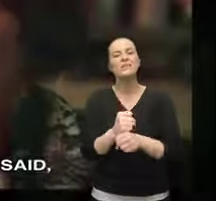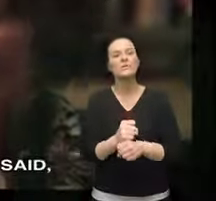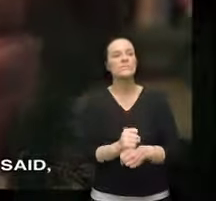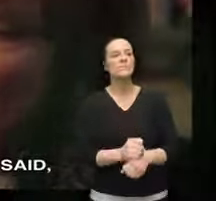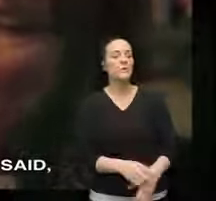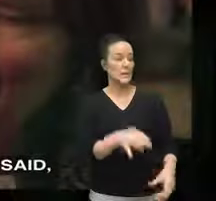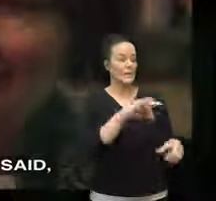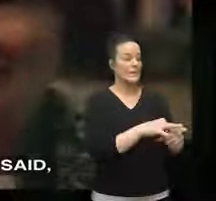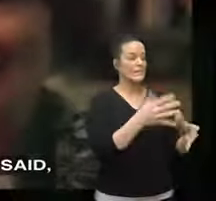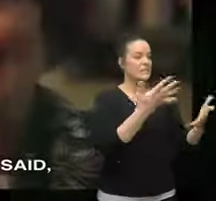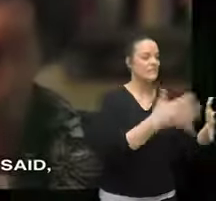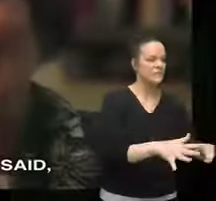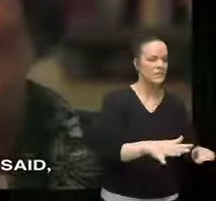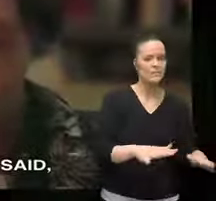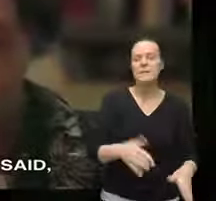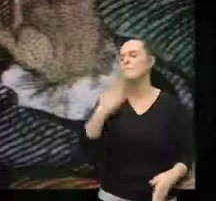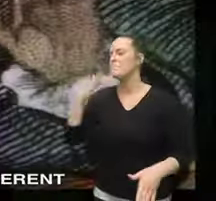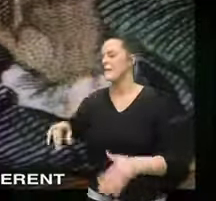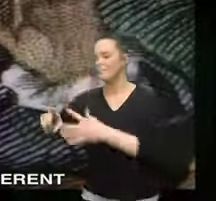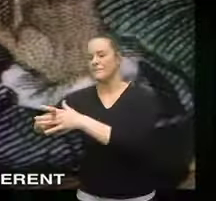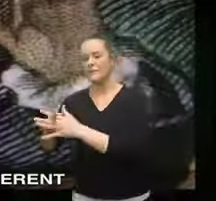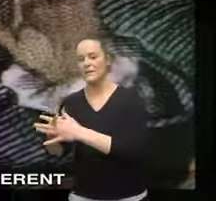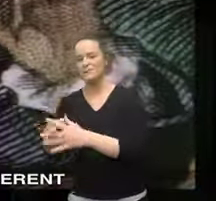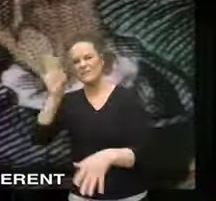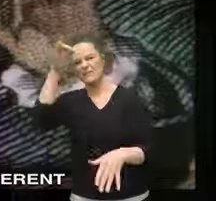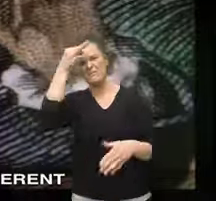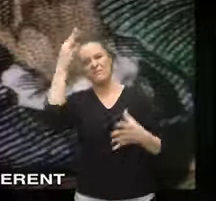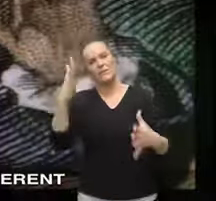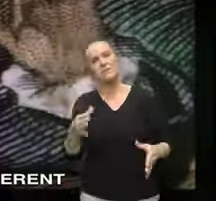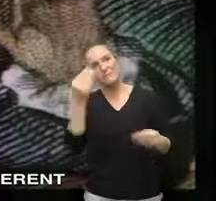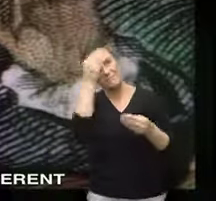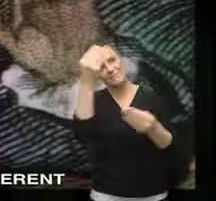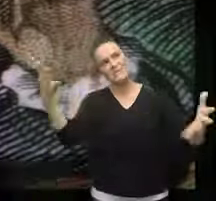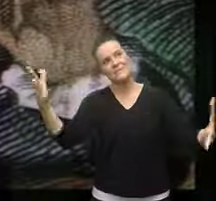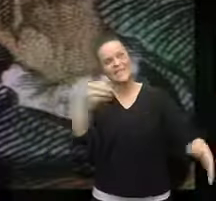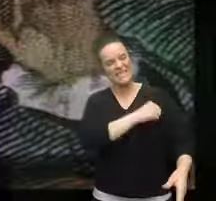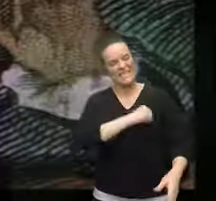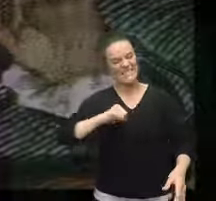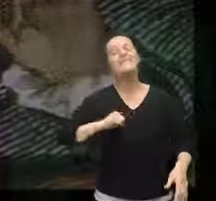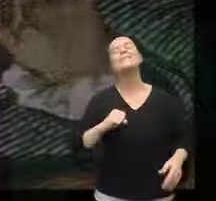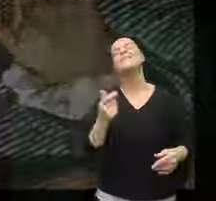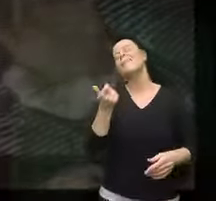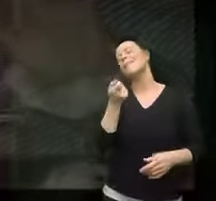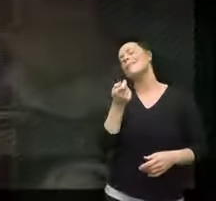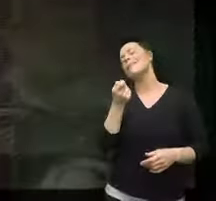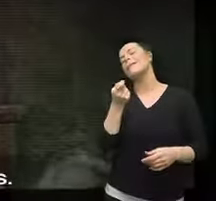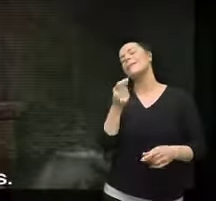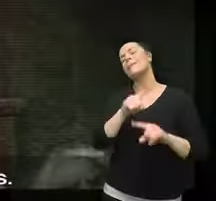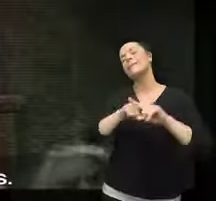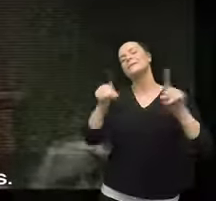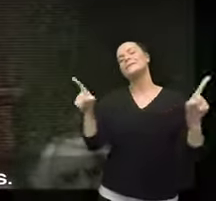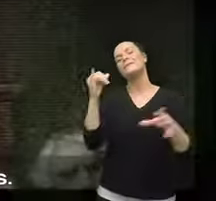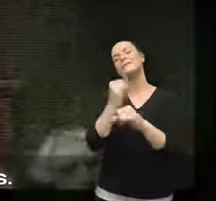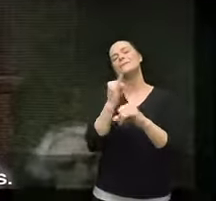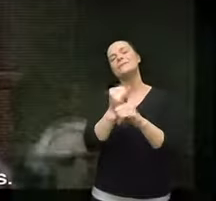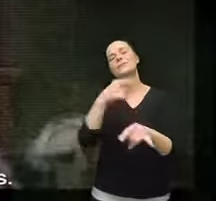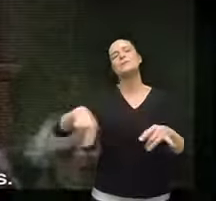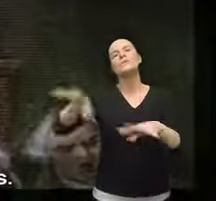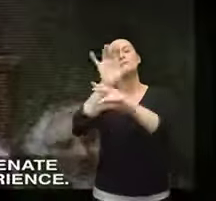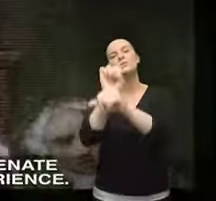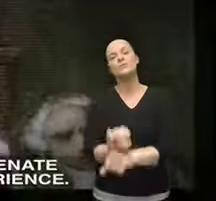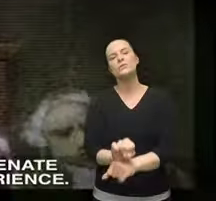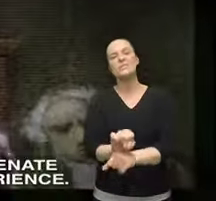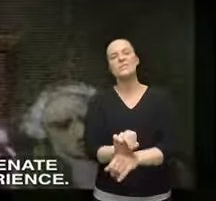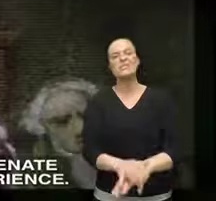well the federalists said you know well the senate's a little different than institutions you're used to it has to deal with foreign